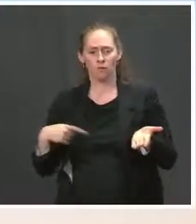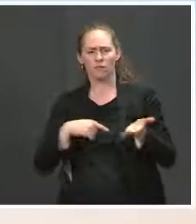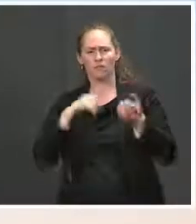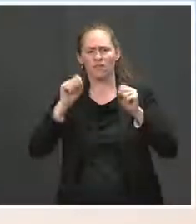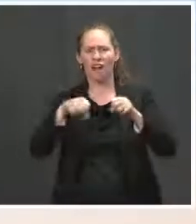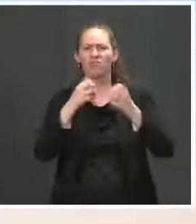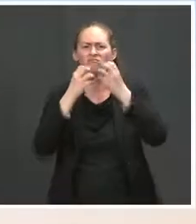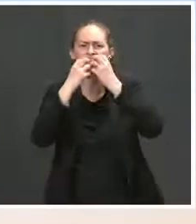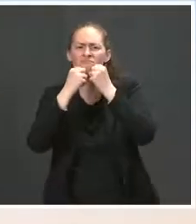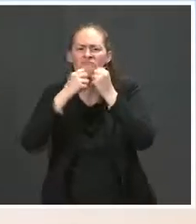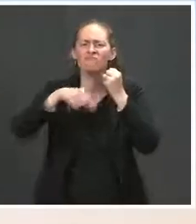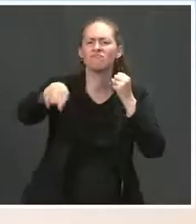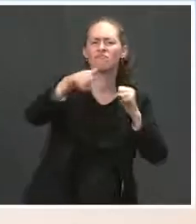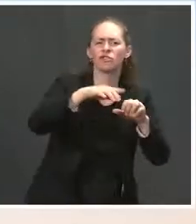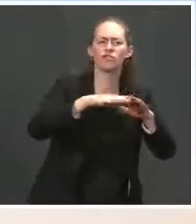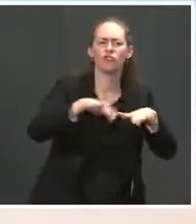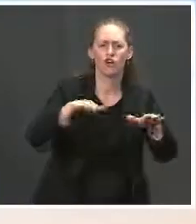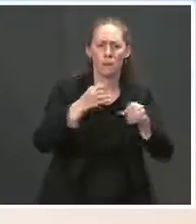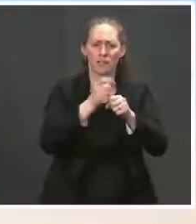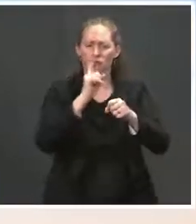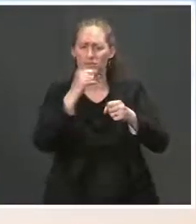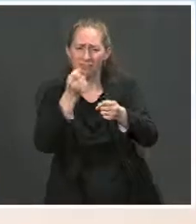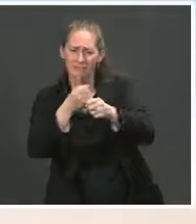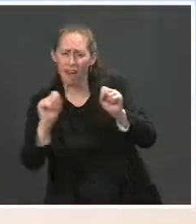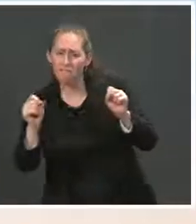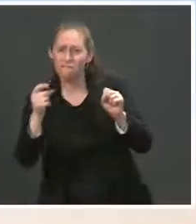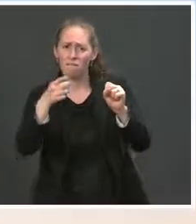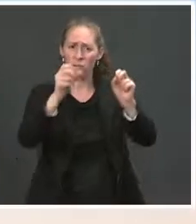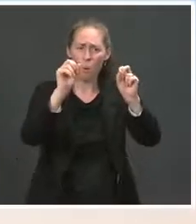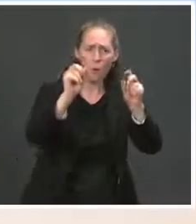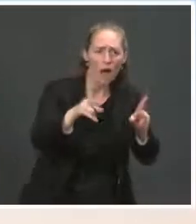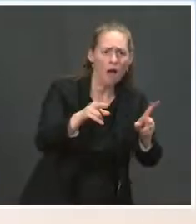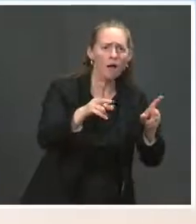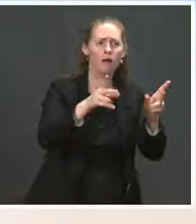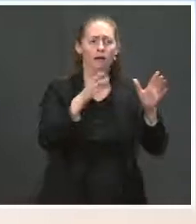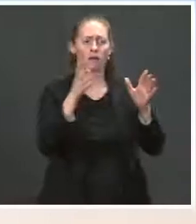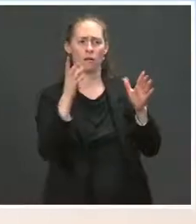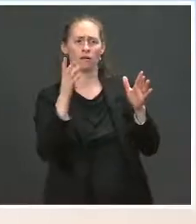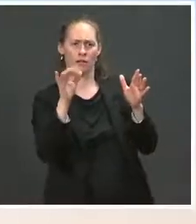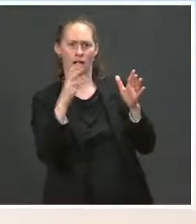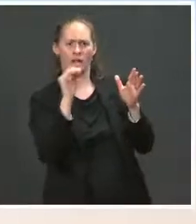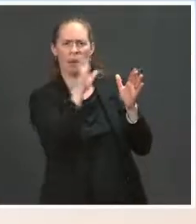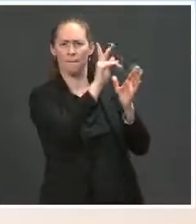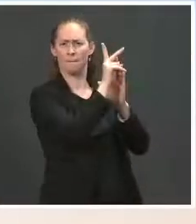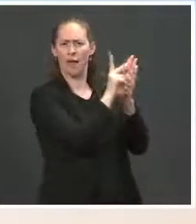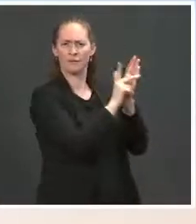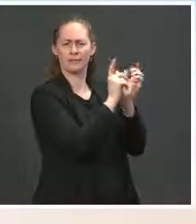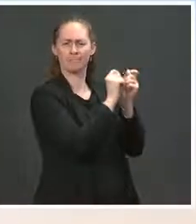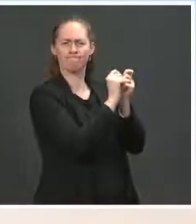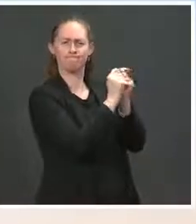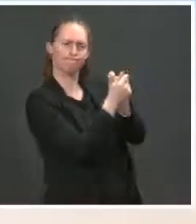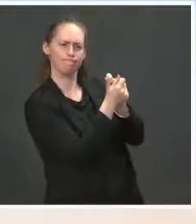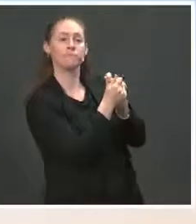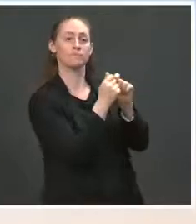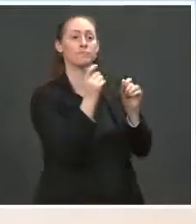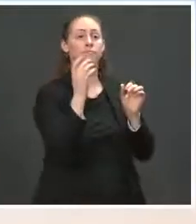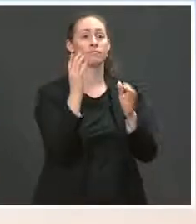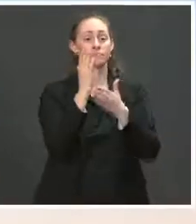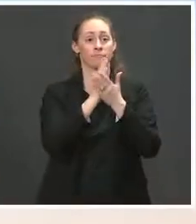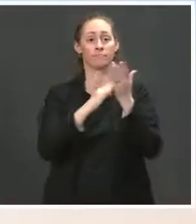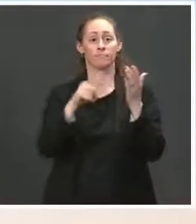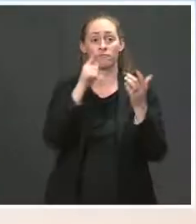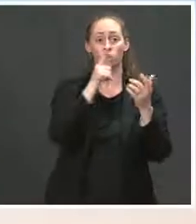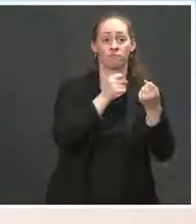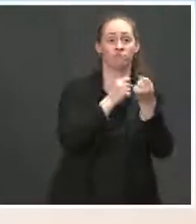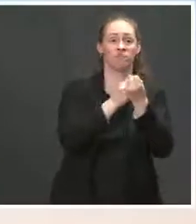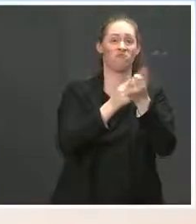and ensure they're safe, is a change in the last administration's policy that was going to dissatisfy some who were supporters of the last administration,